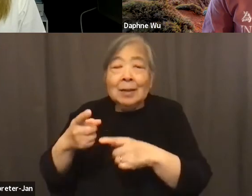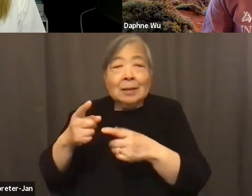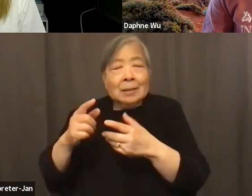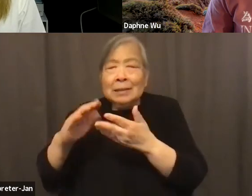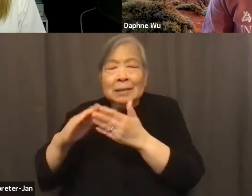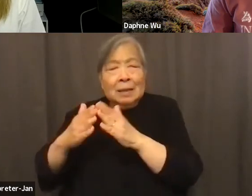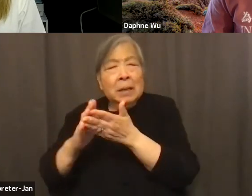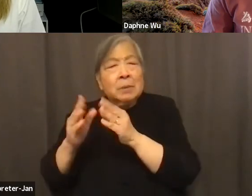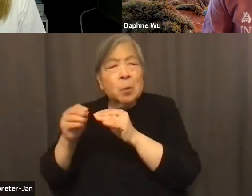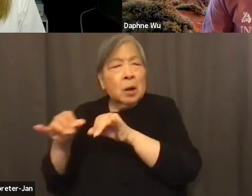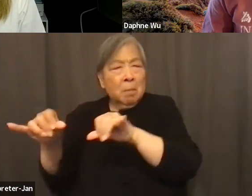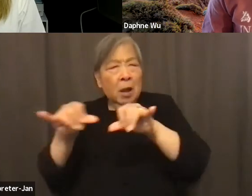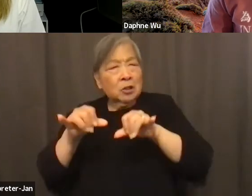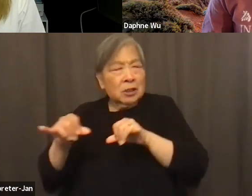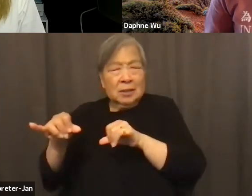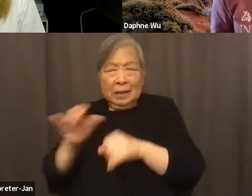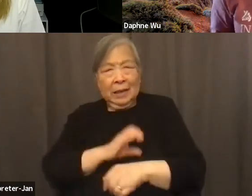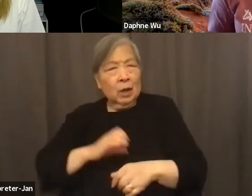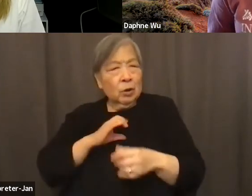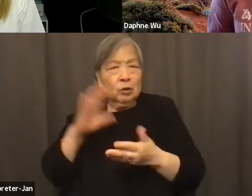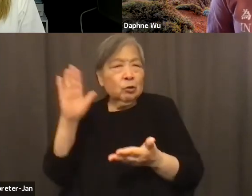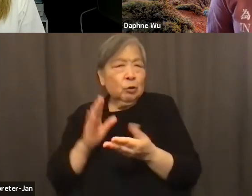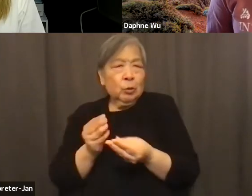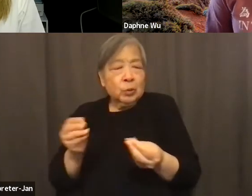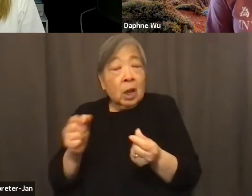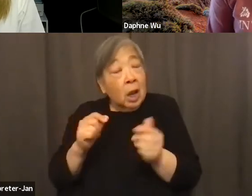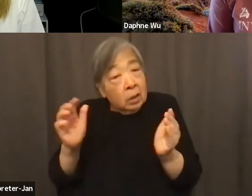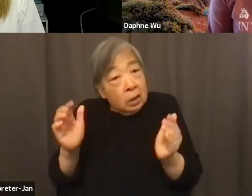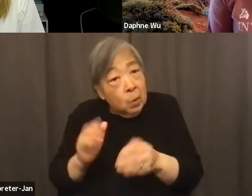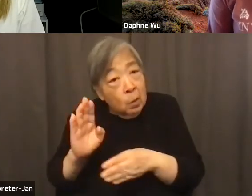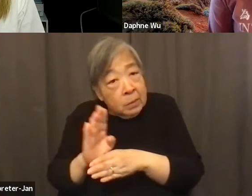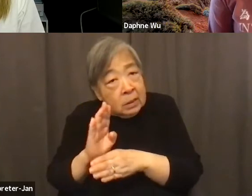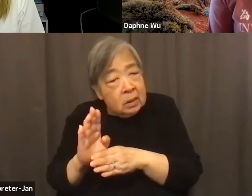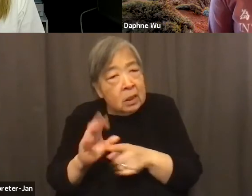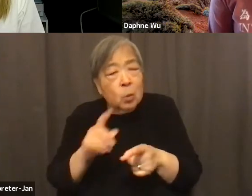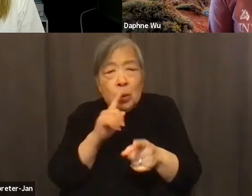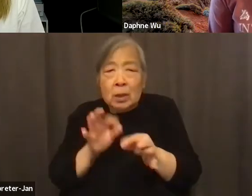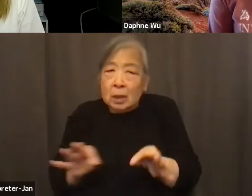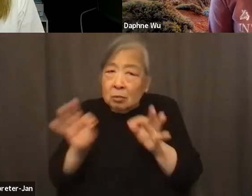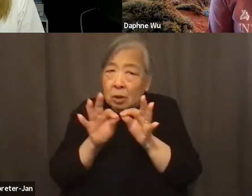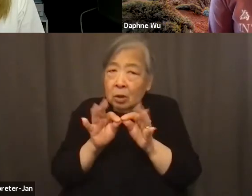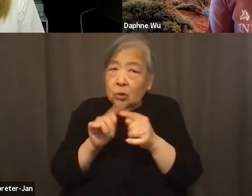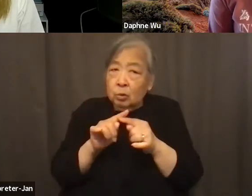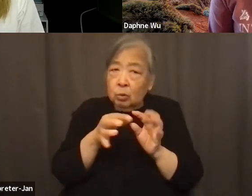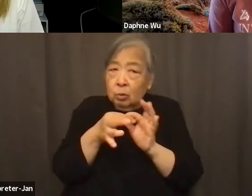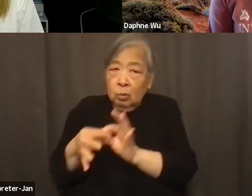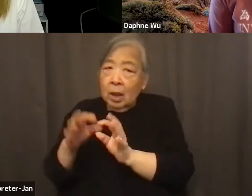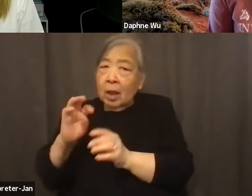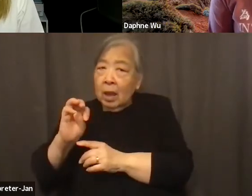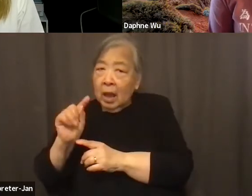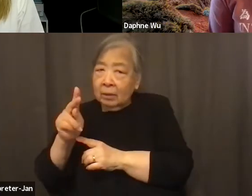It loses its character. And these small businesses, they're, they're really integral to ethnic enclaves. They shape